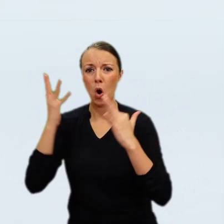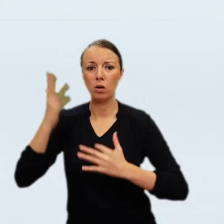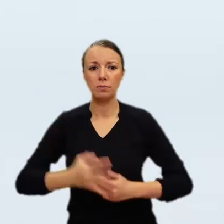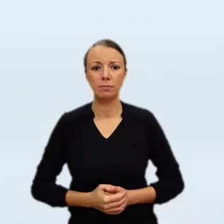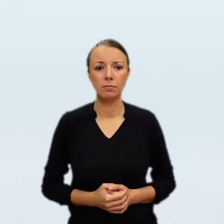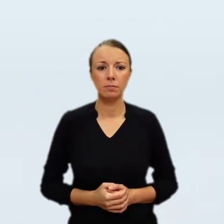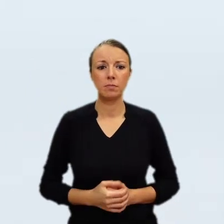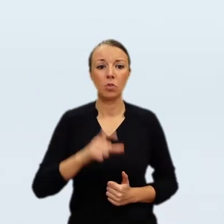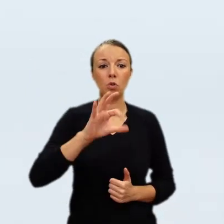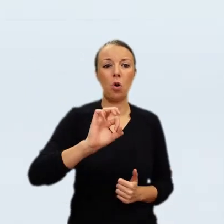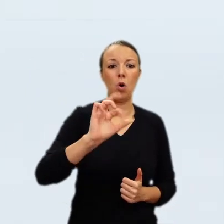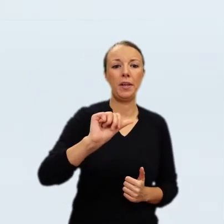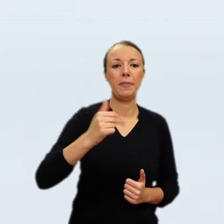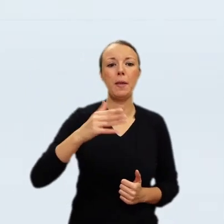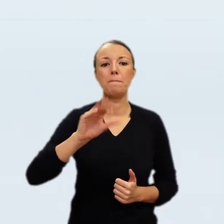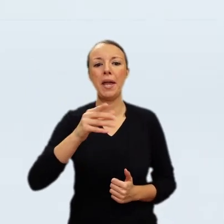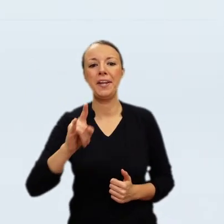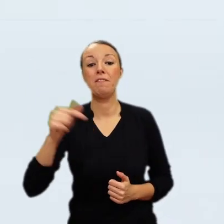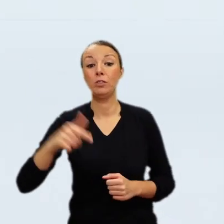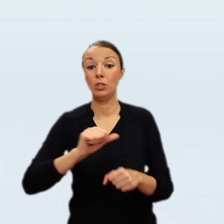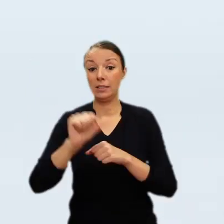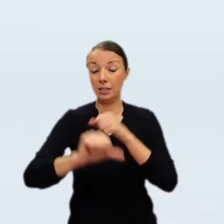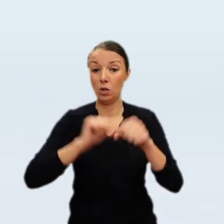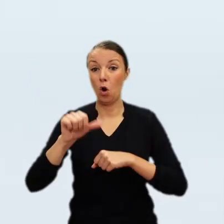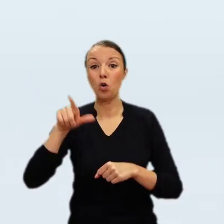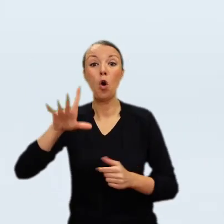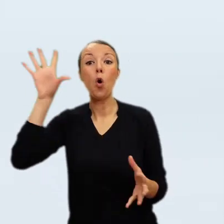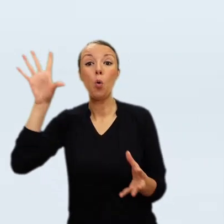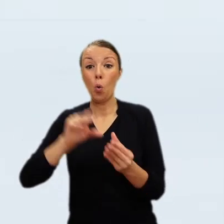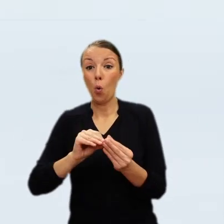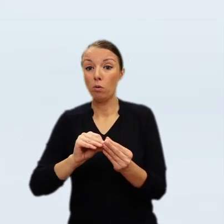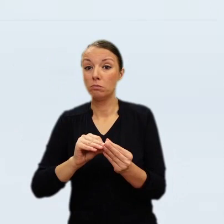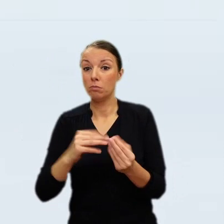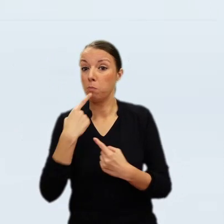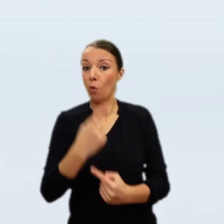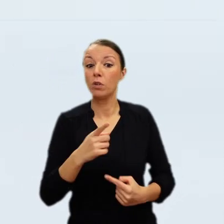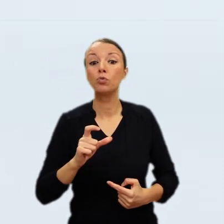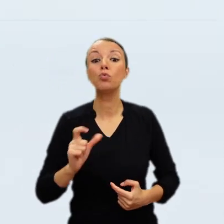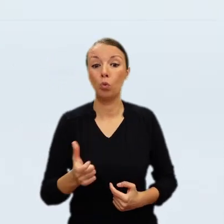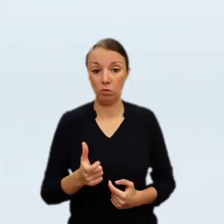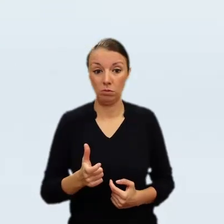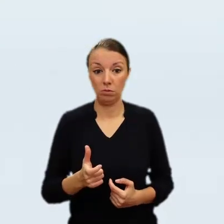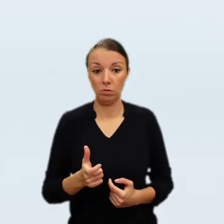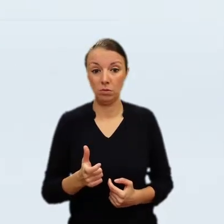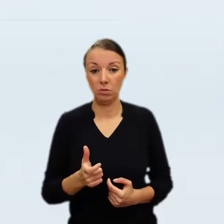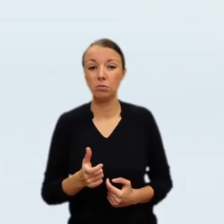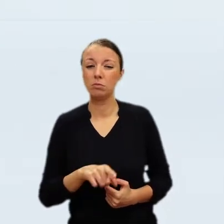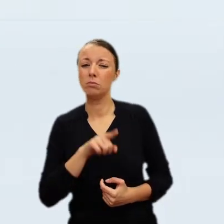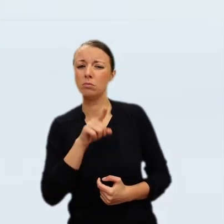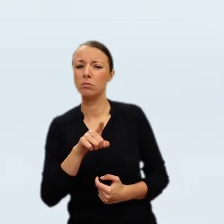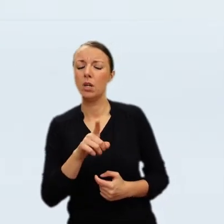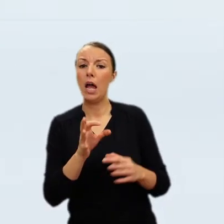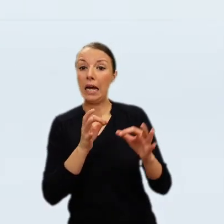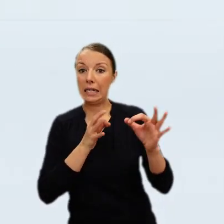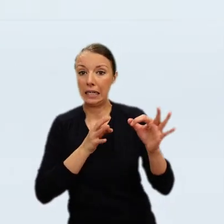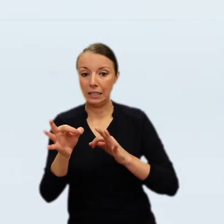mention and rather poetic is that the Polish rider arrives in Poland in exchange for orange trees and leaves in exchange for a forest.